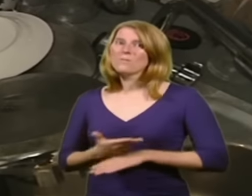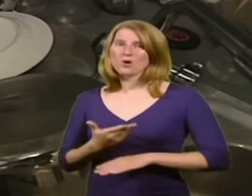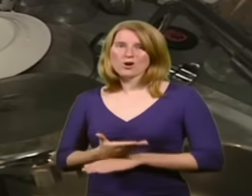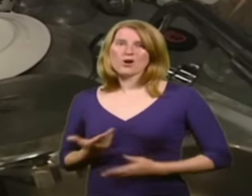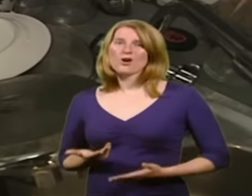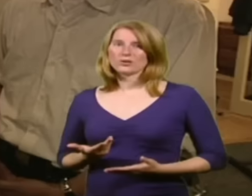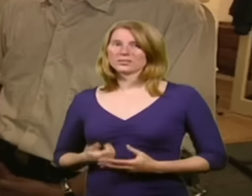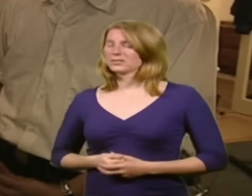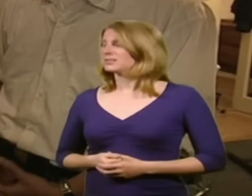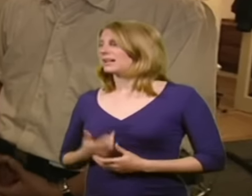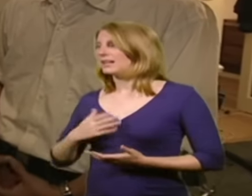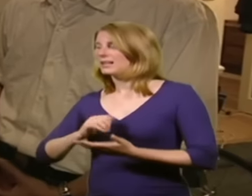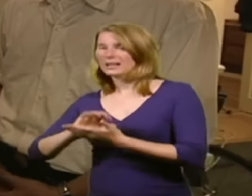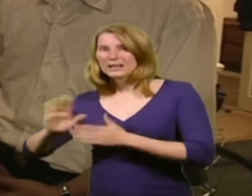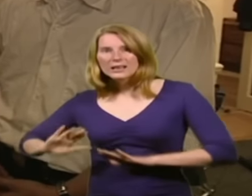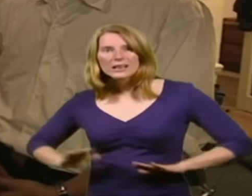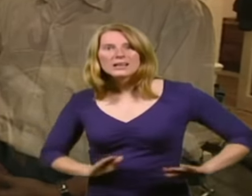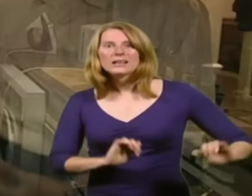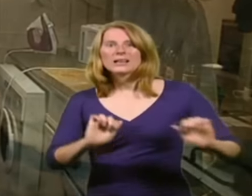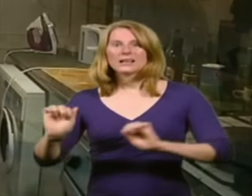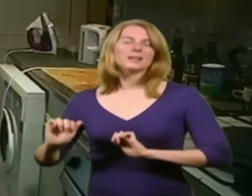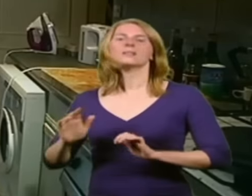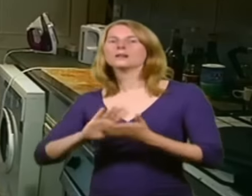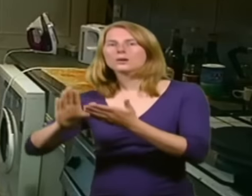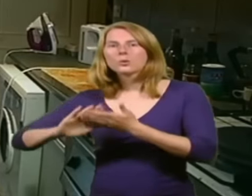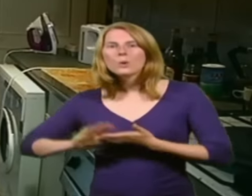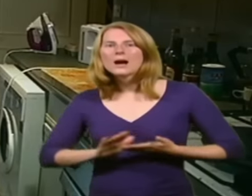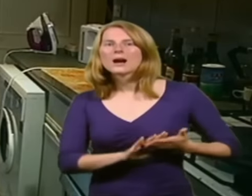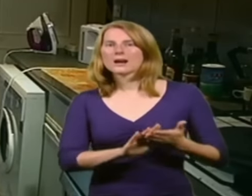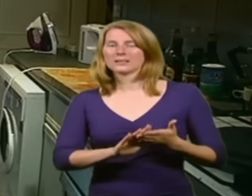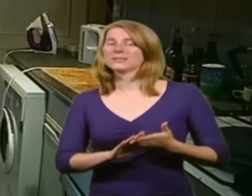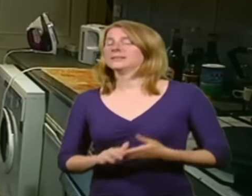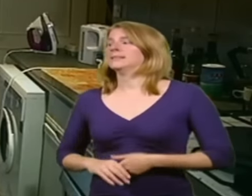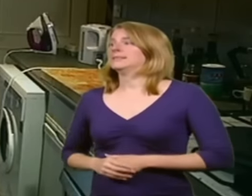lot, once you clean it and put all the clutter away. Right. Shall we move on? Sure.